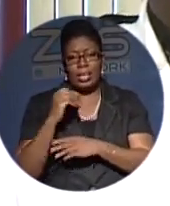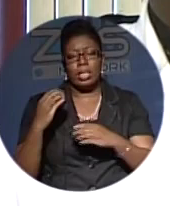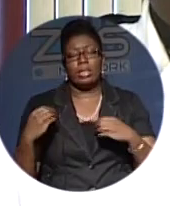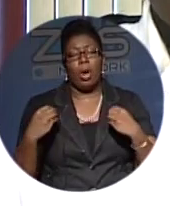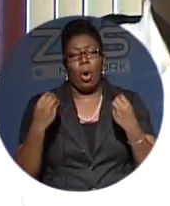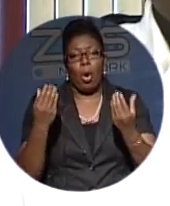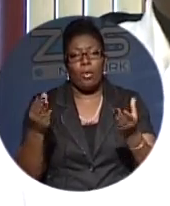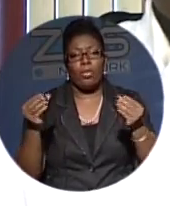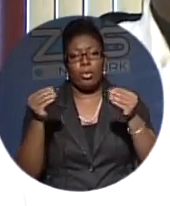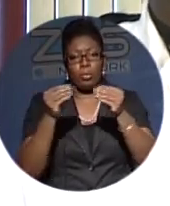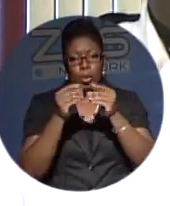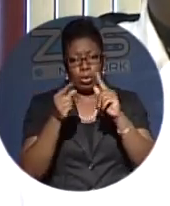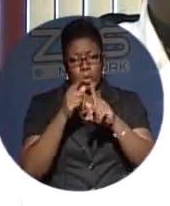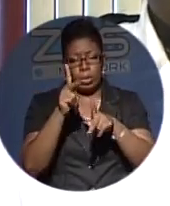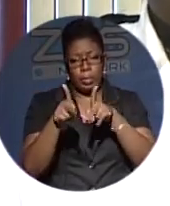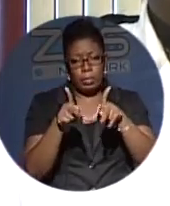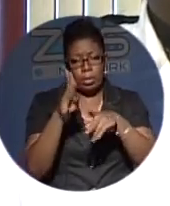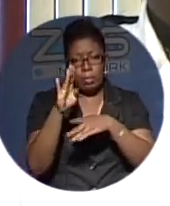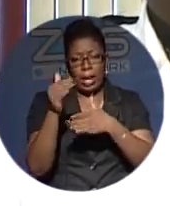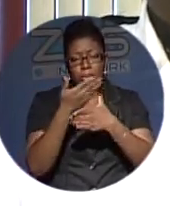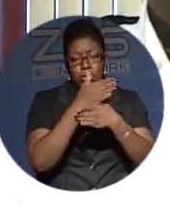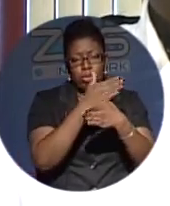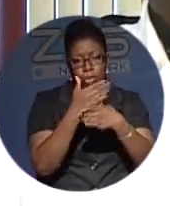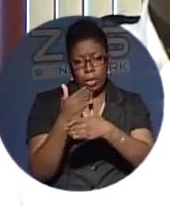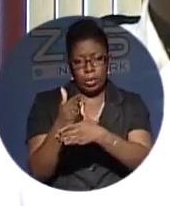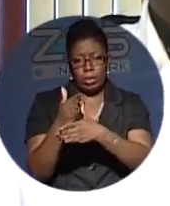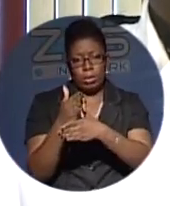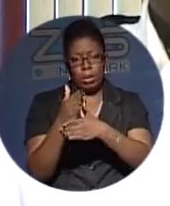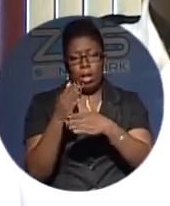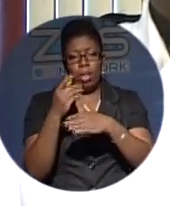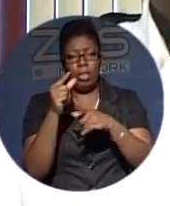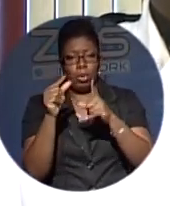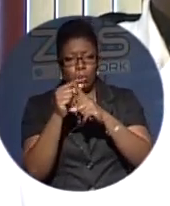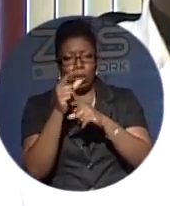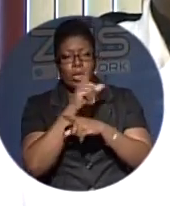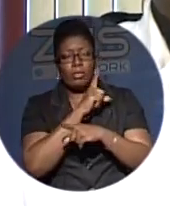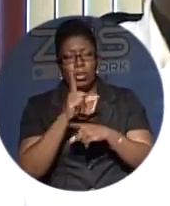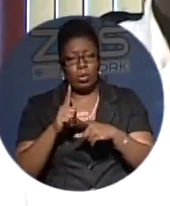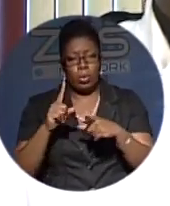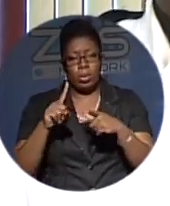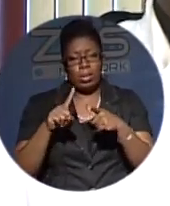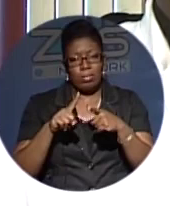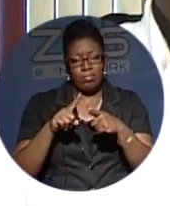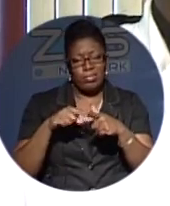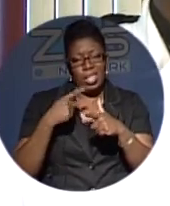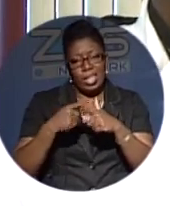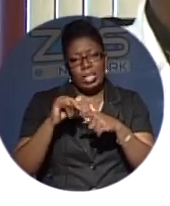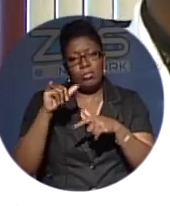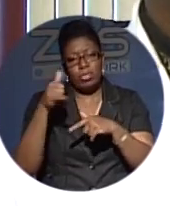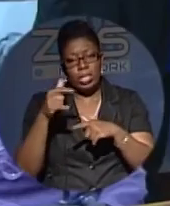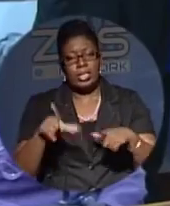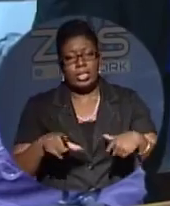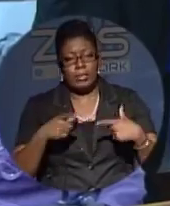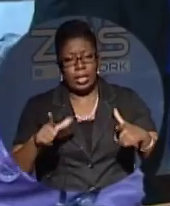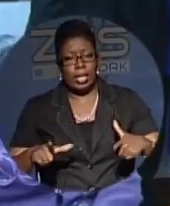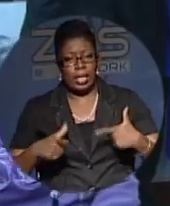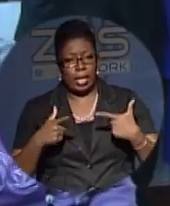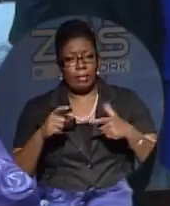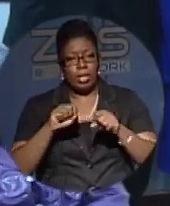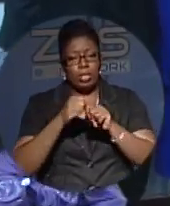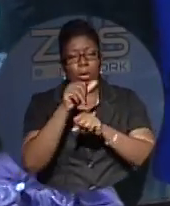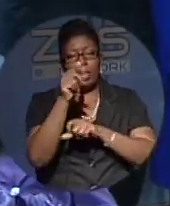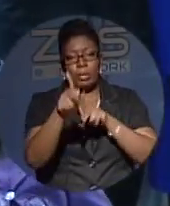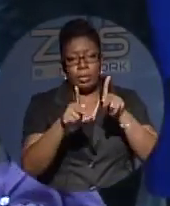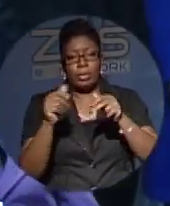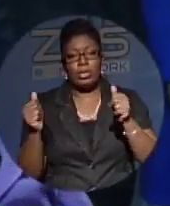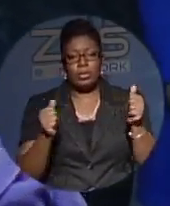to the people by sharing the word of the Lord to the people and just being that, living a life so people can follow. Bishop